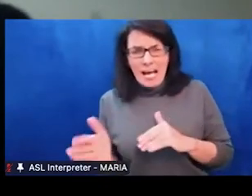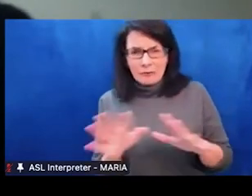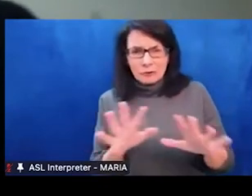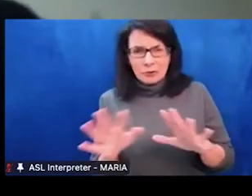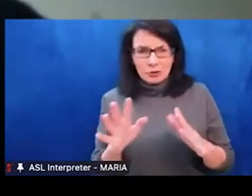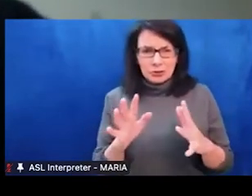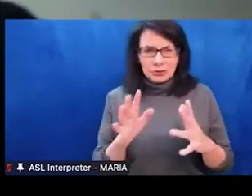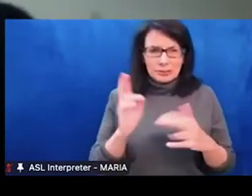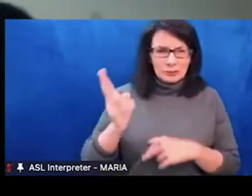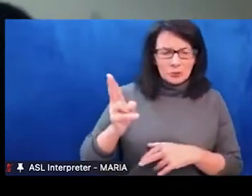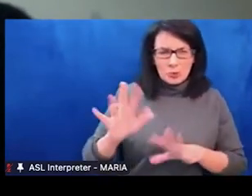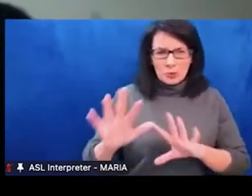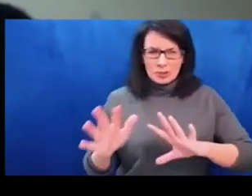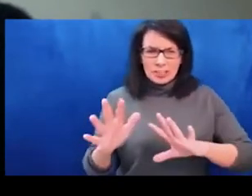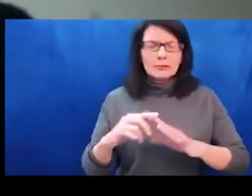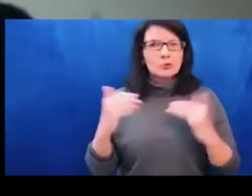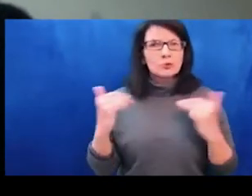enemies.